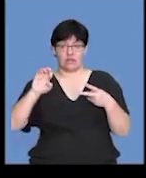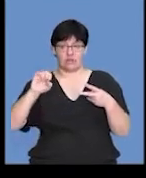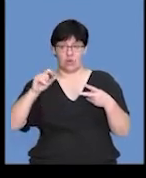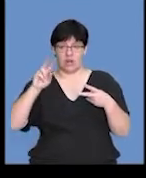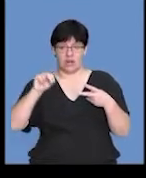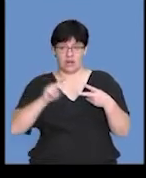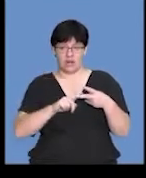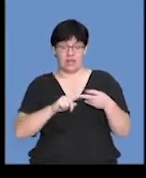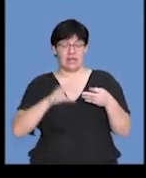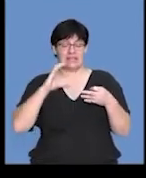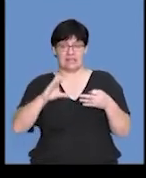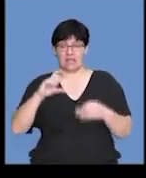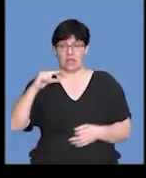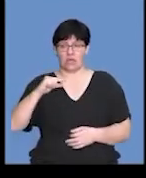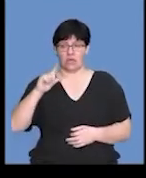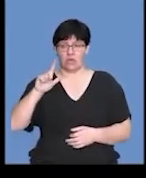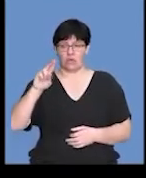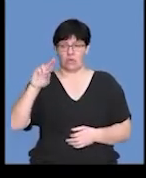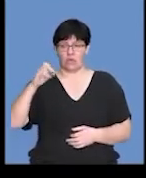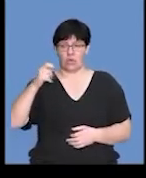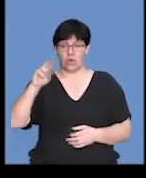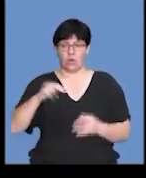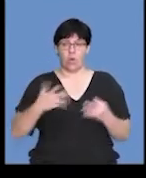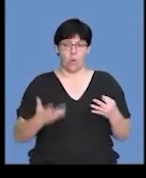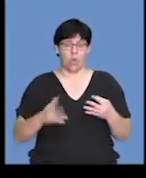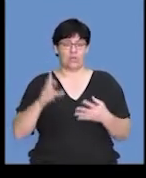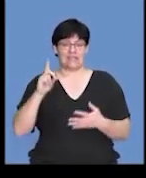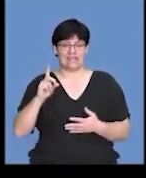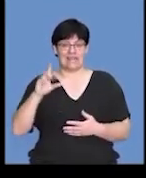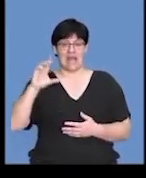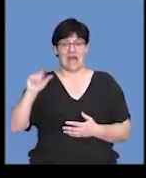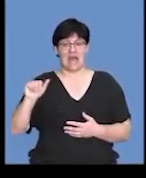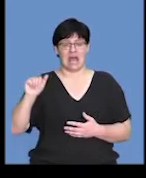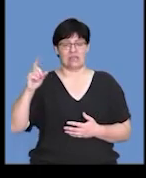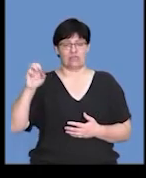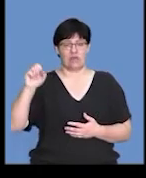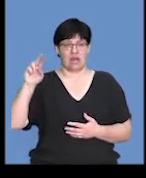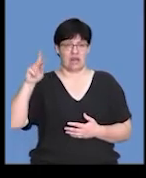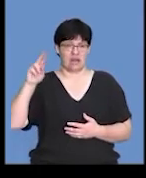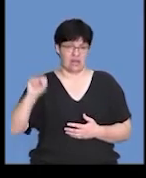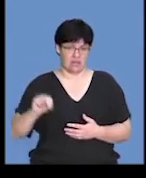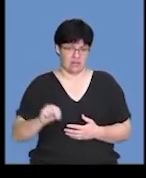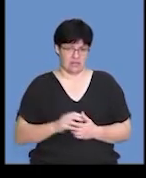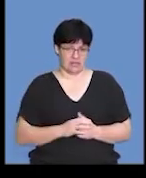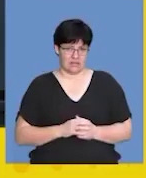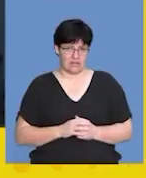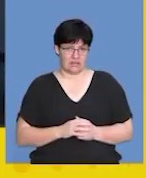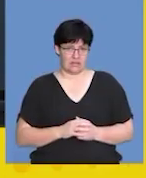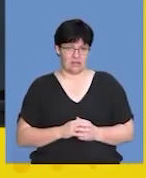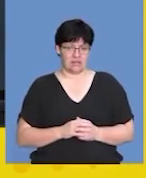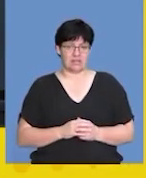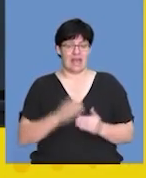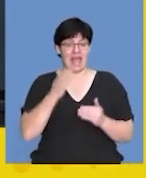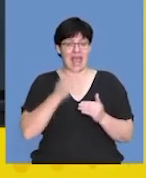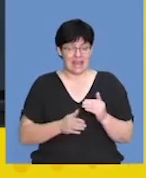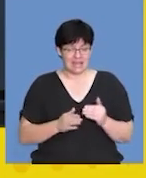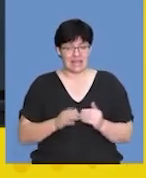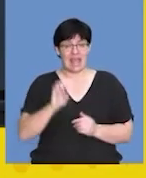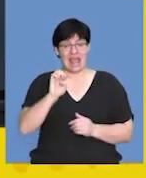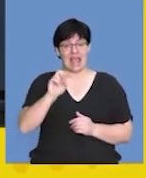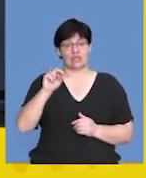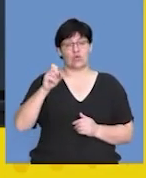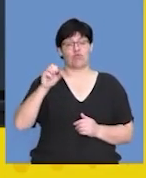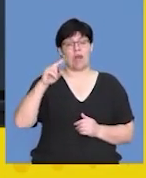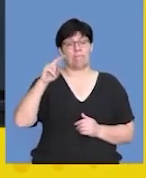C, glucagon, or D, adrenaline. Now, guys, this takes us to the endocrine system, and